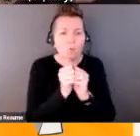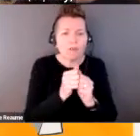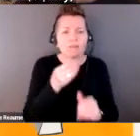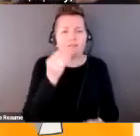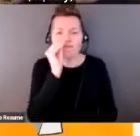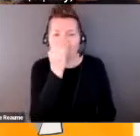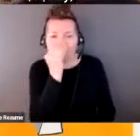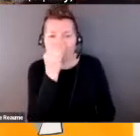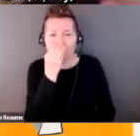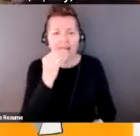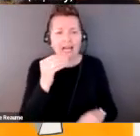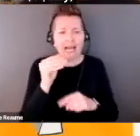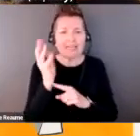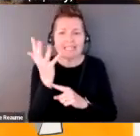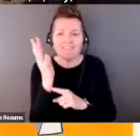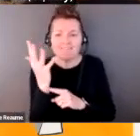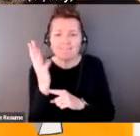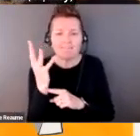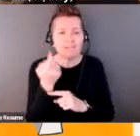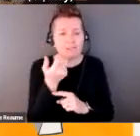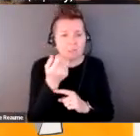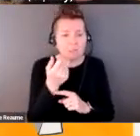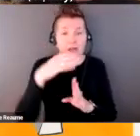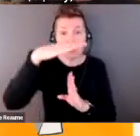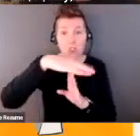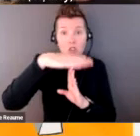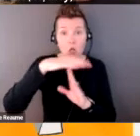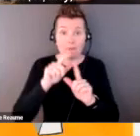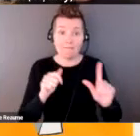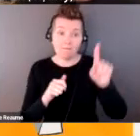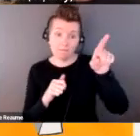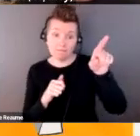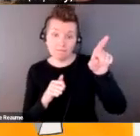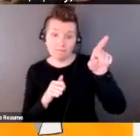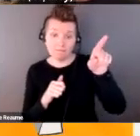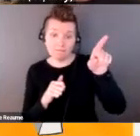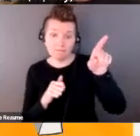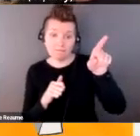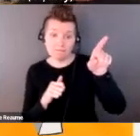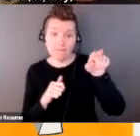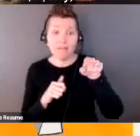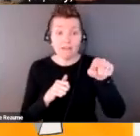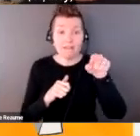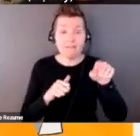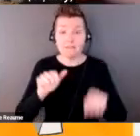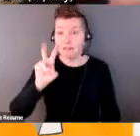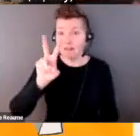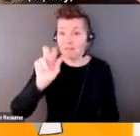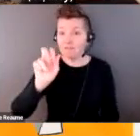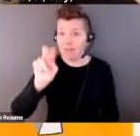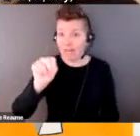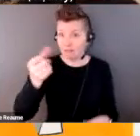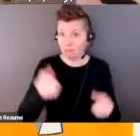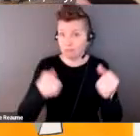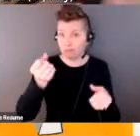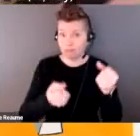sprouting from them. On the top left corner is an image of a van, and it's falling